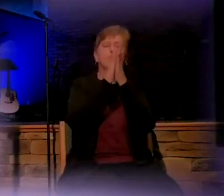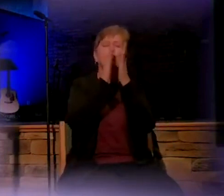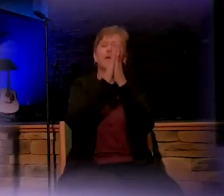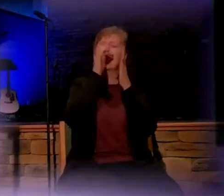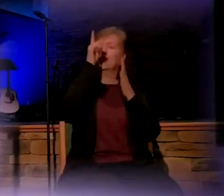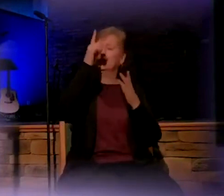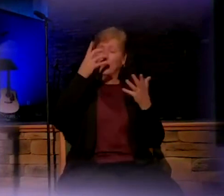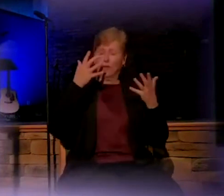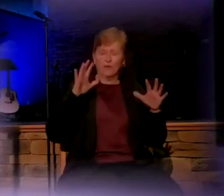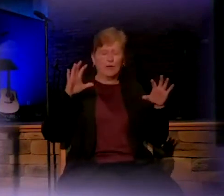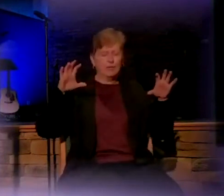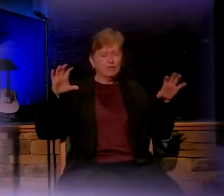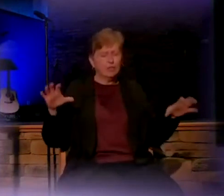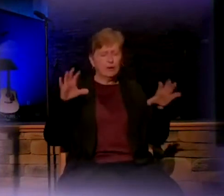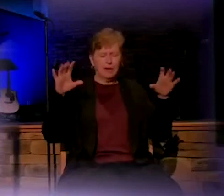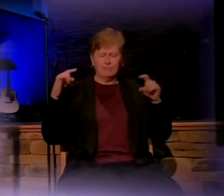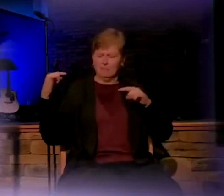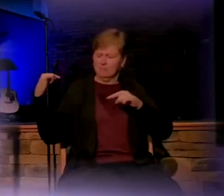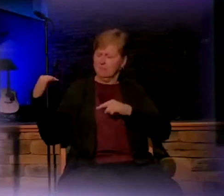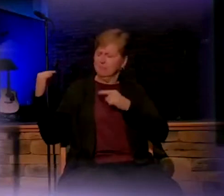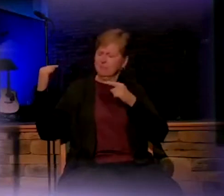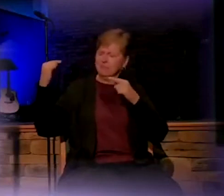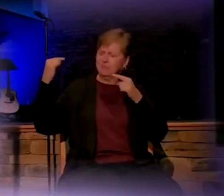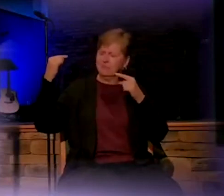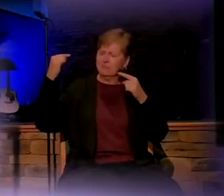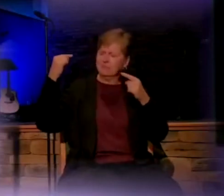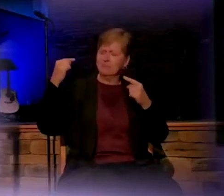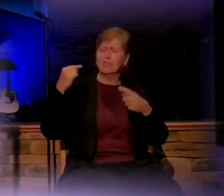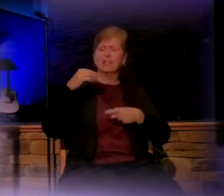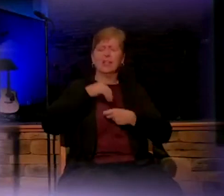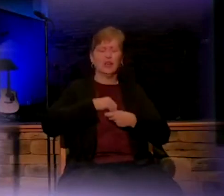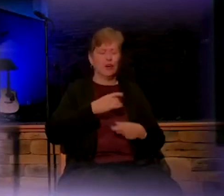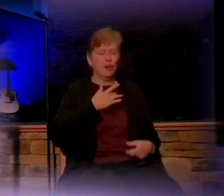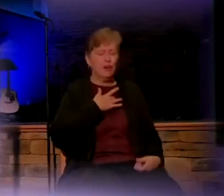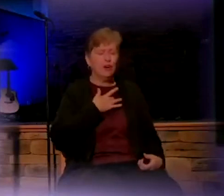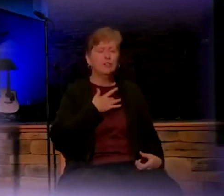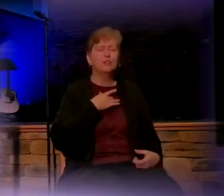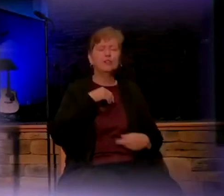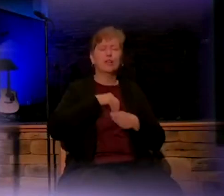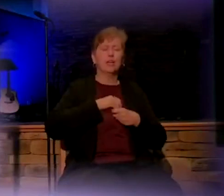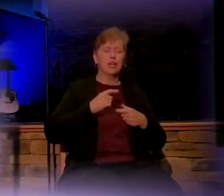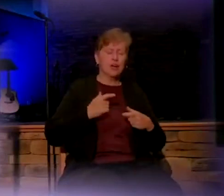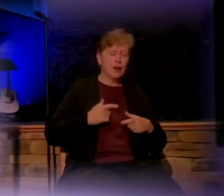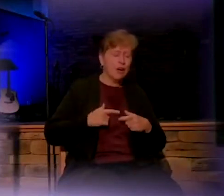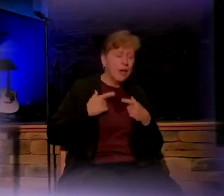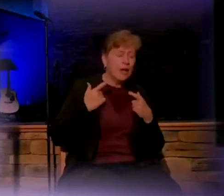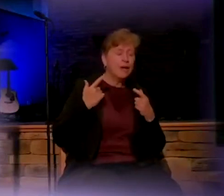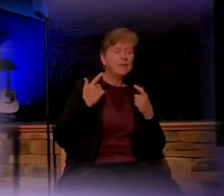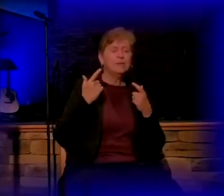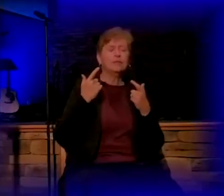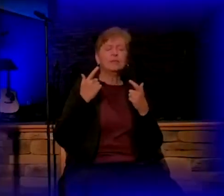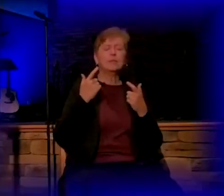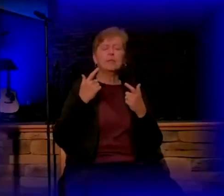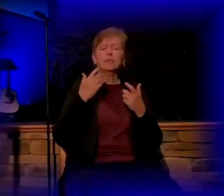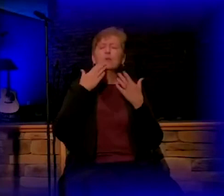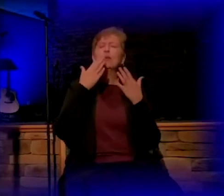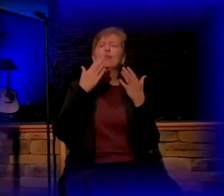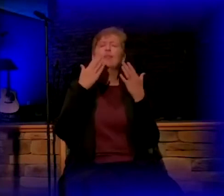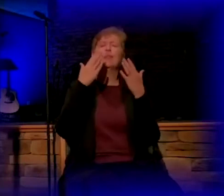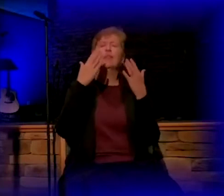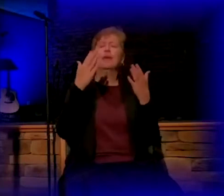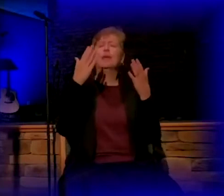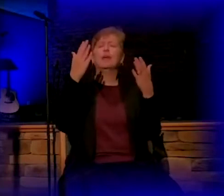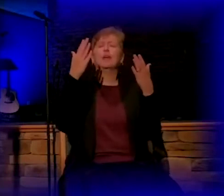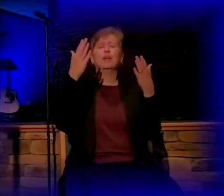what you have accomplished in our hearts and in our lives. And Lord, we thank you for